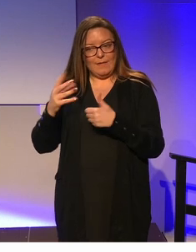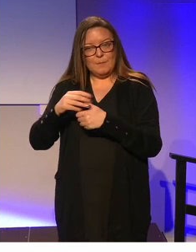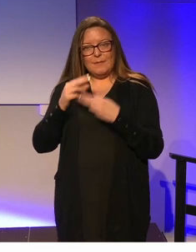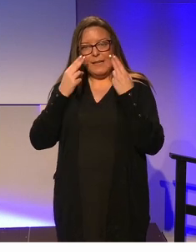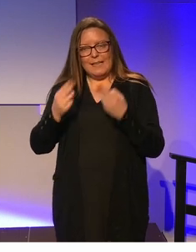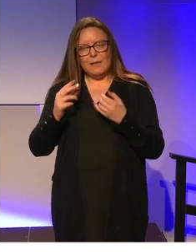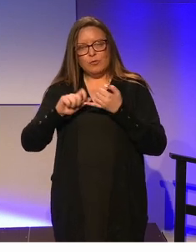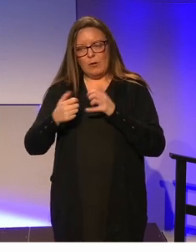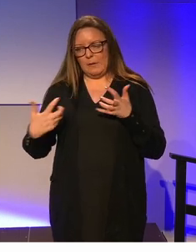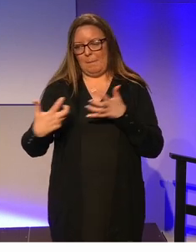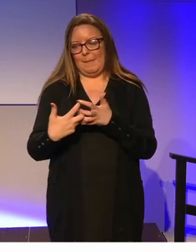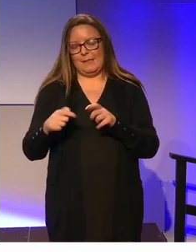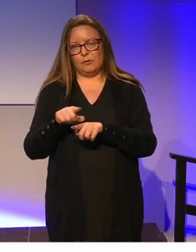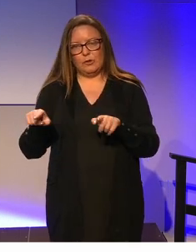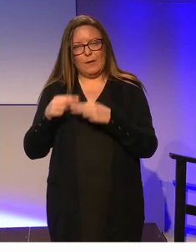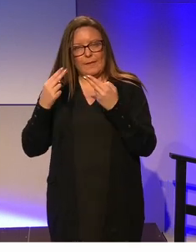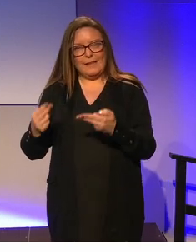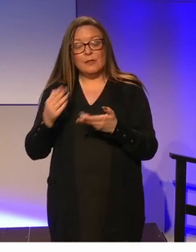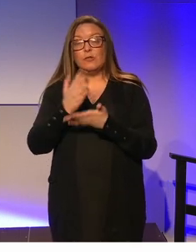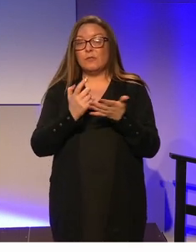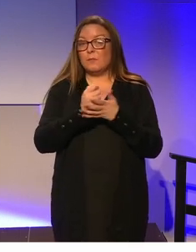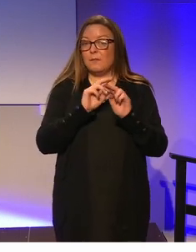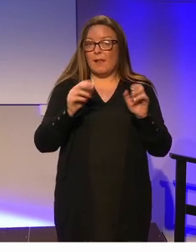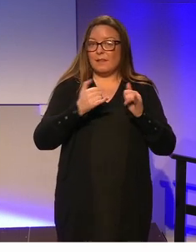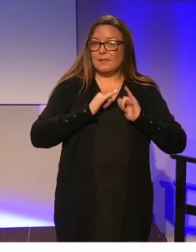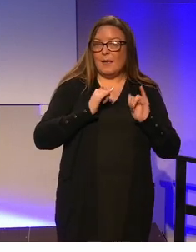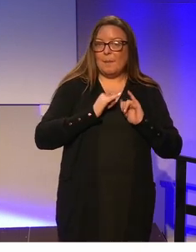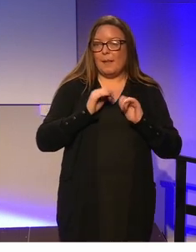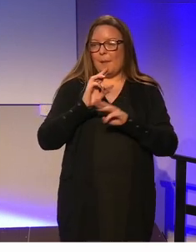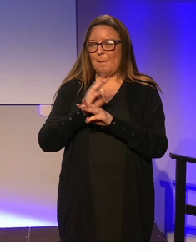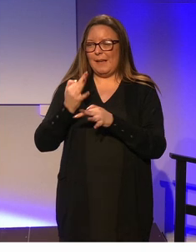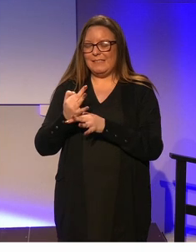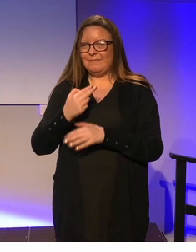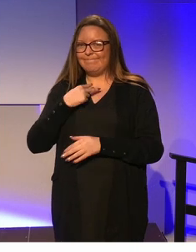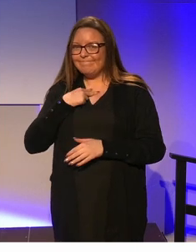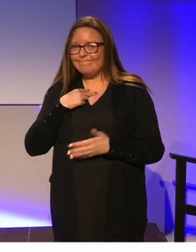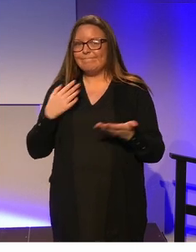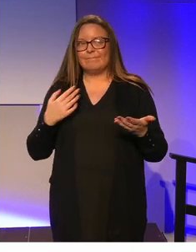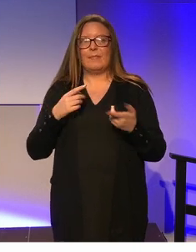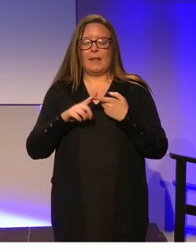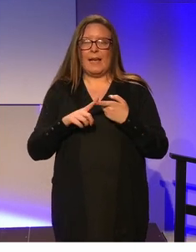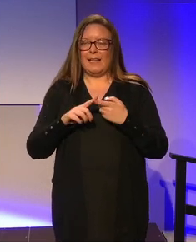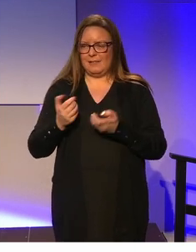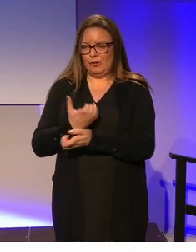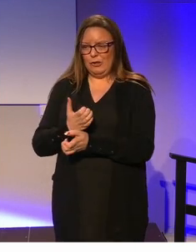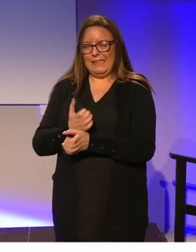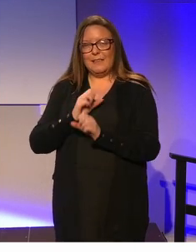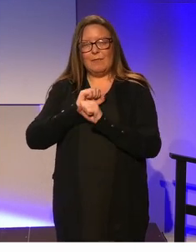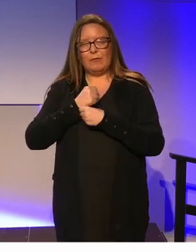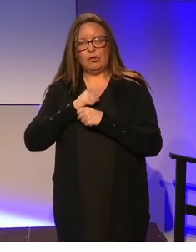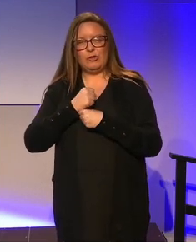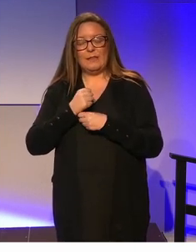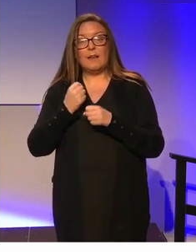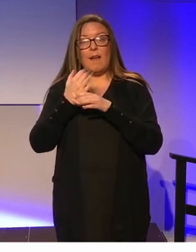try to meet the need as best we can. There are times we're not able to do it. And that's when parents become disappointed and the child becomes frustrated. So,